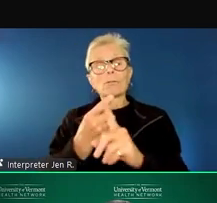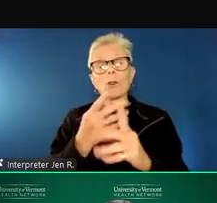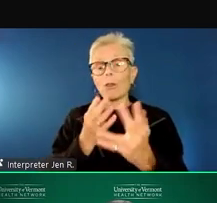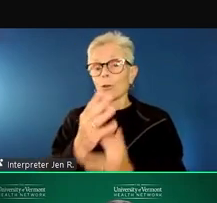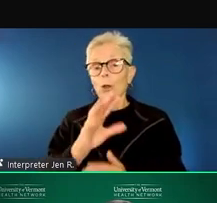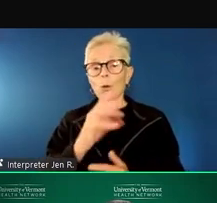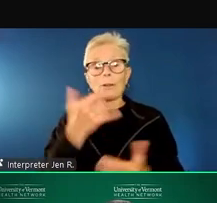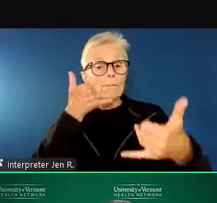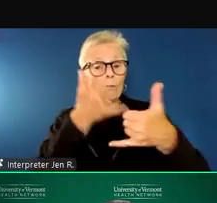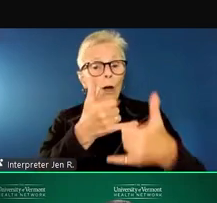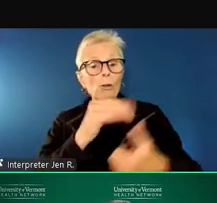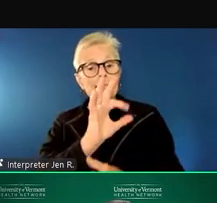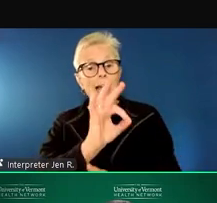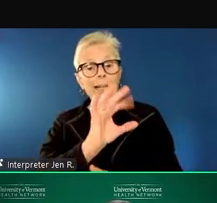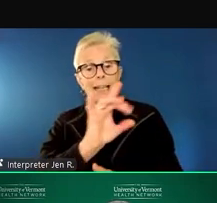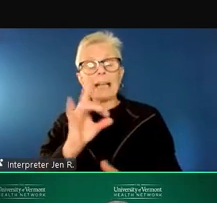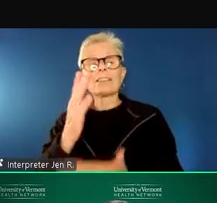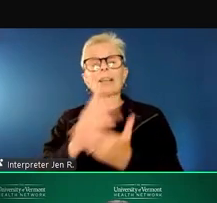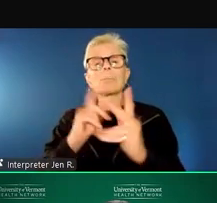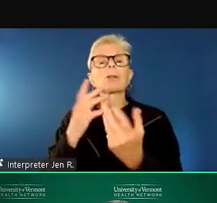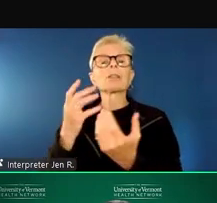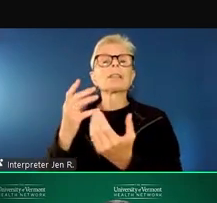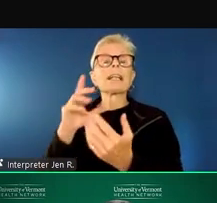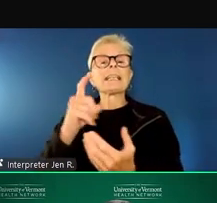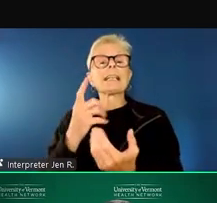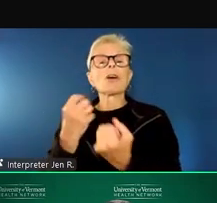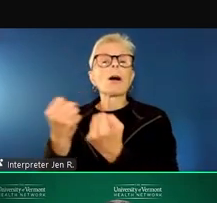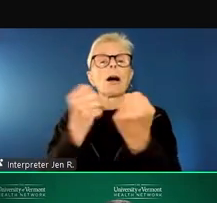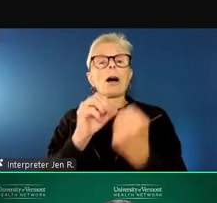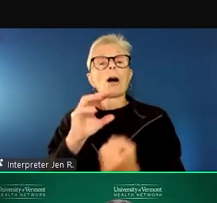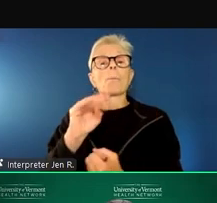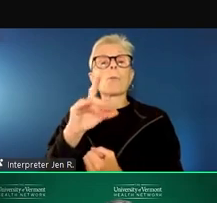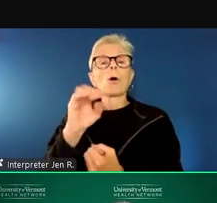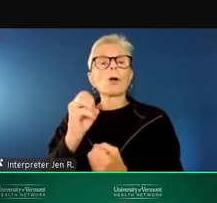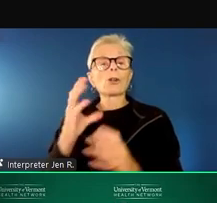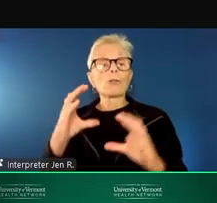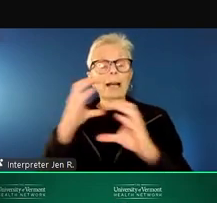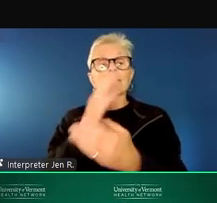Some people will need mobile crisis and some people will need the mental health urgent care.